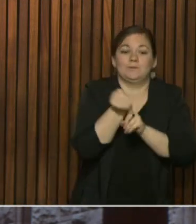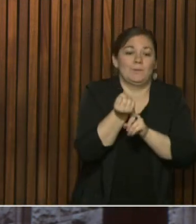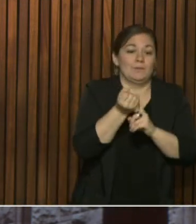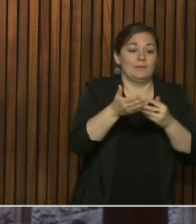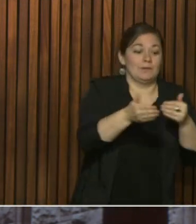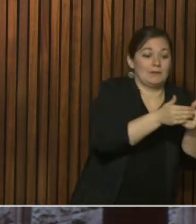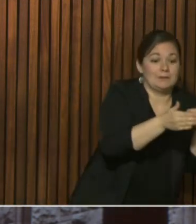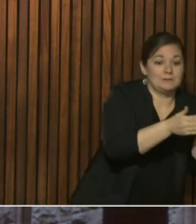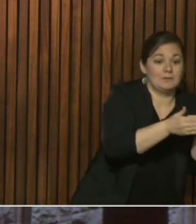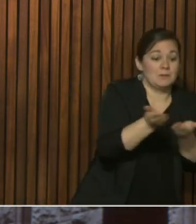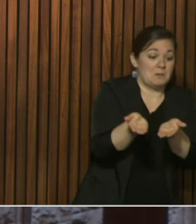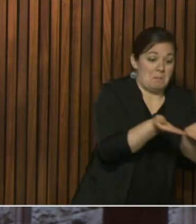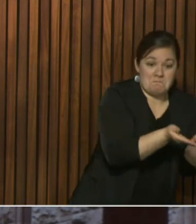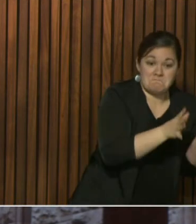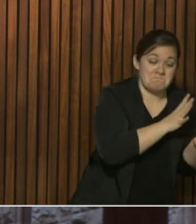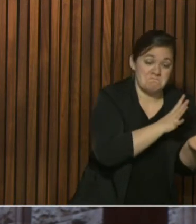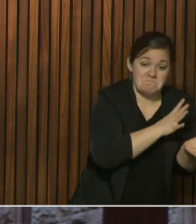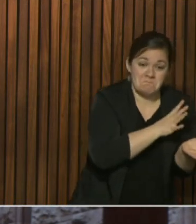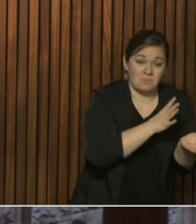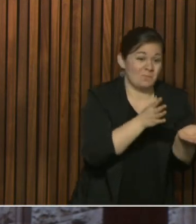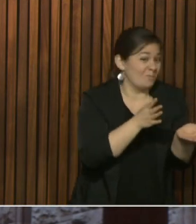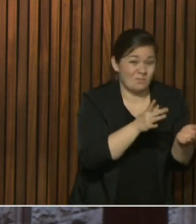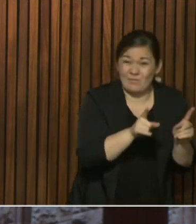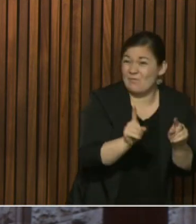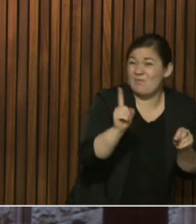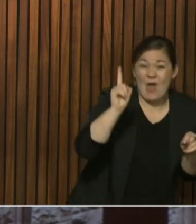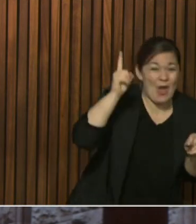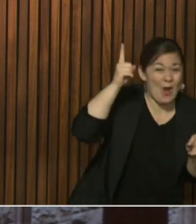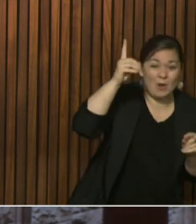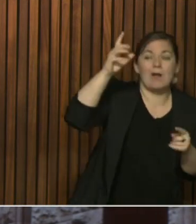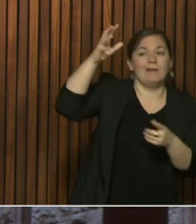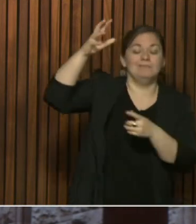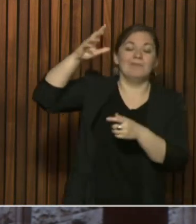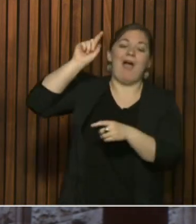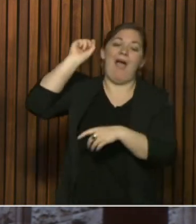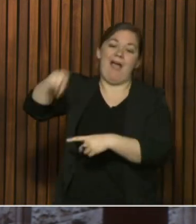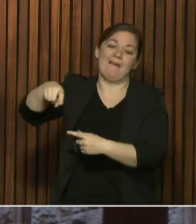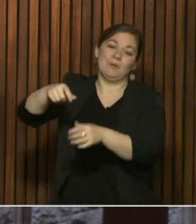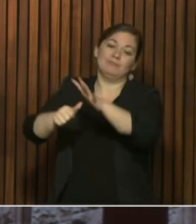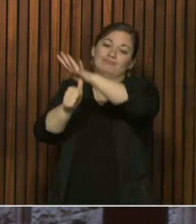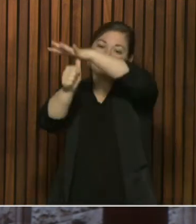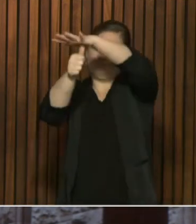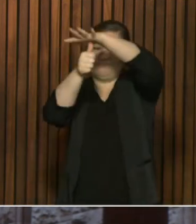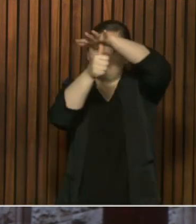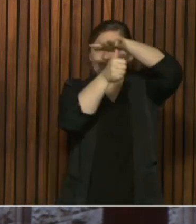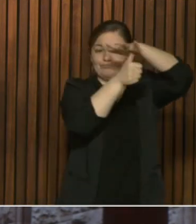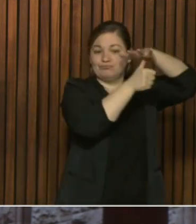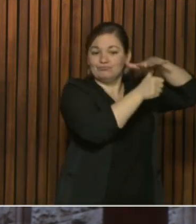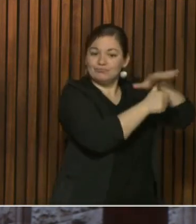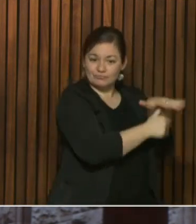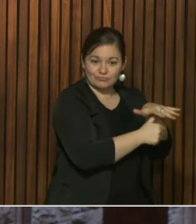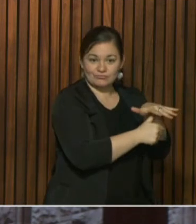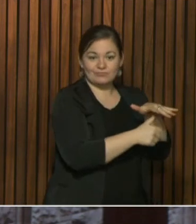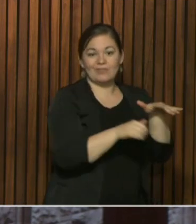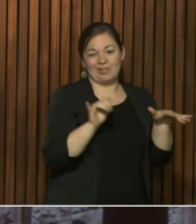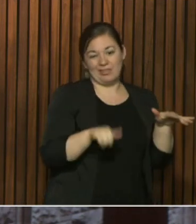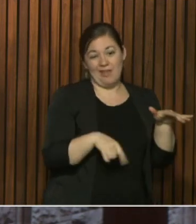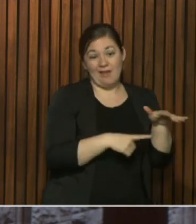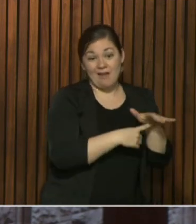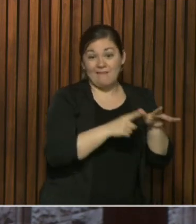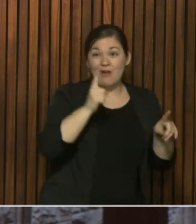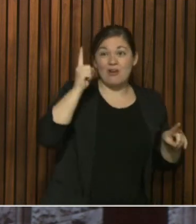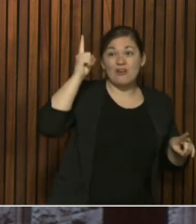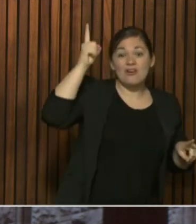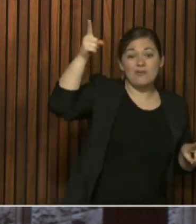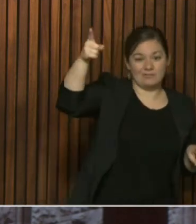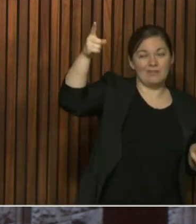services for patient transfers, at Orange, for example, on that if it's really from a far distance that needs to be